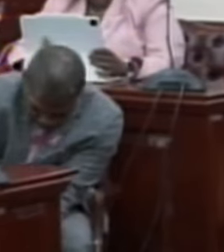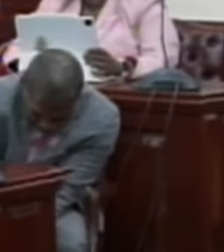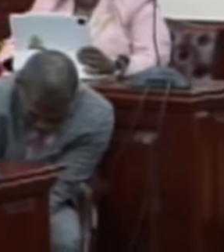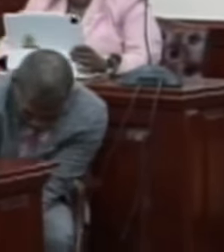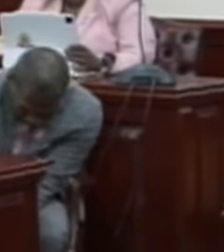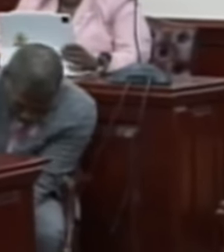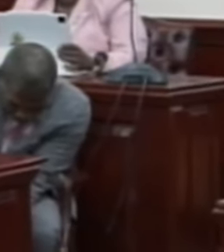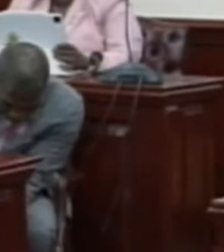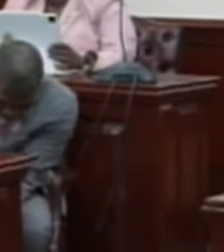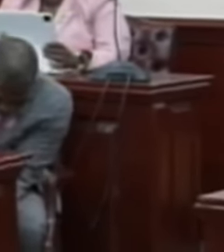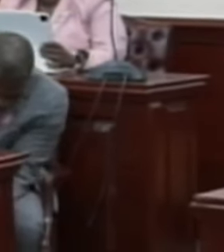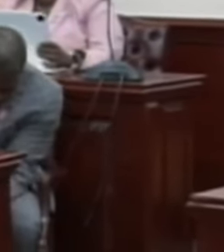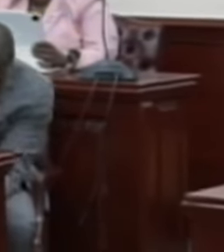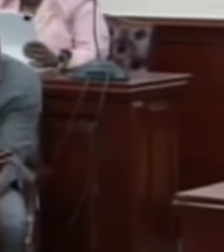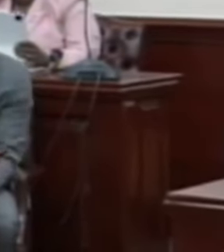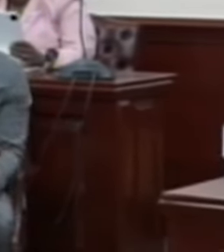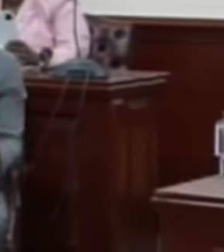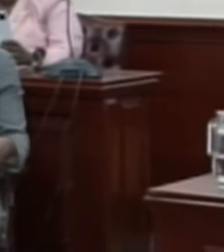you're on the